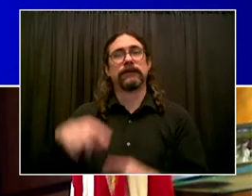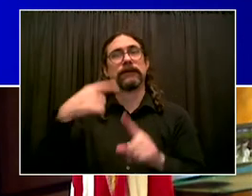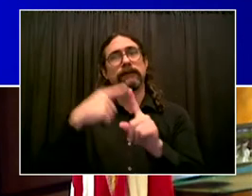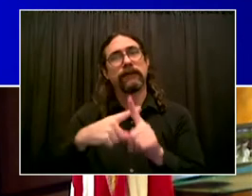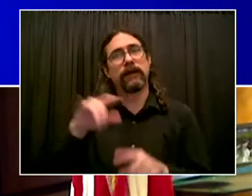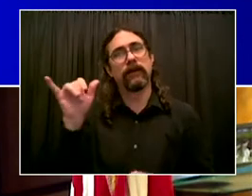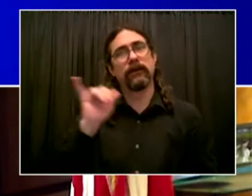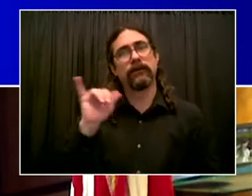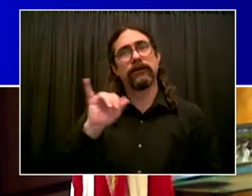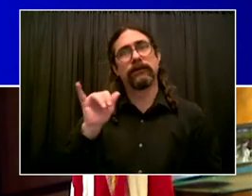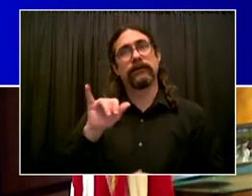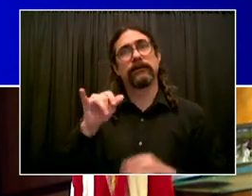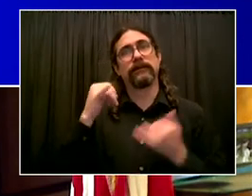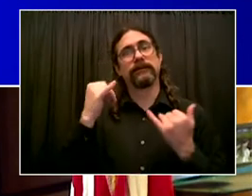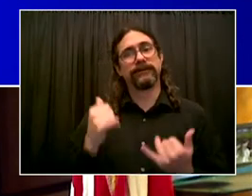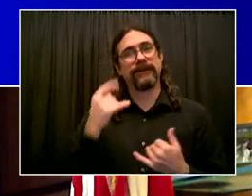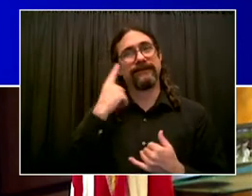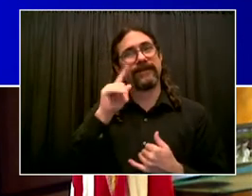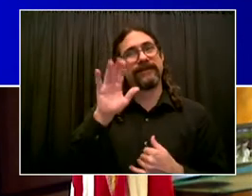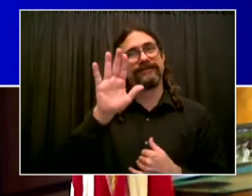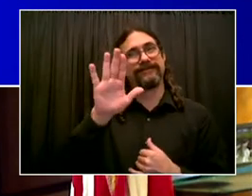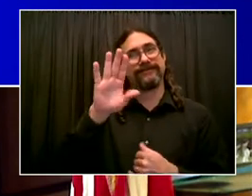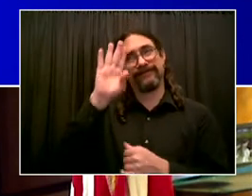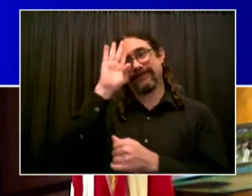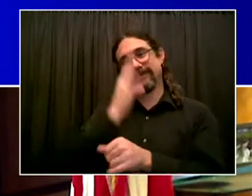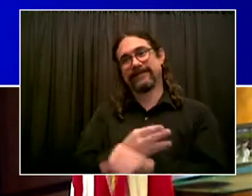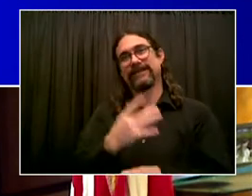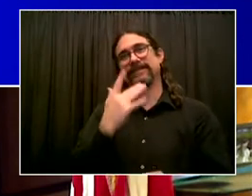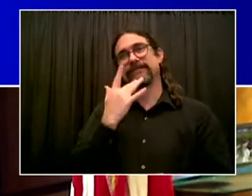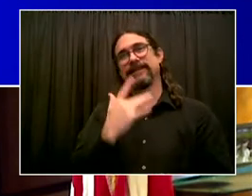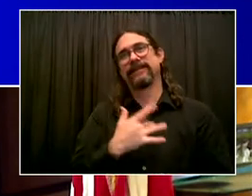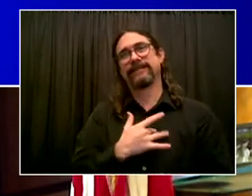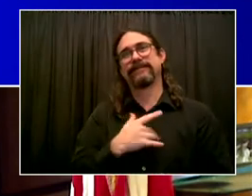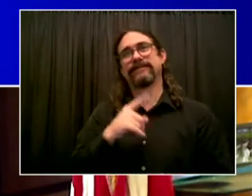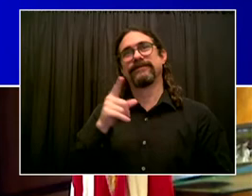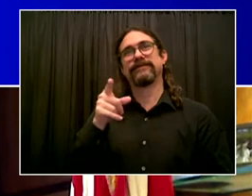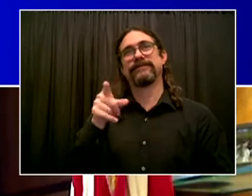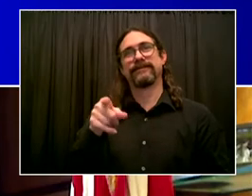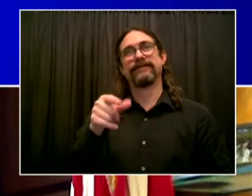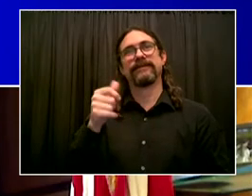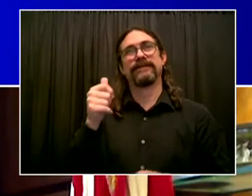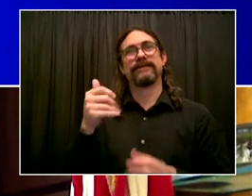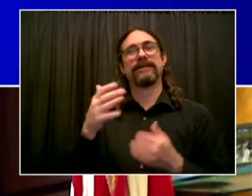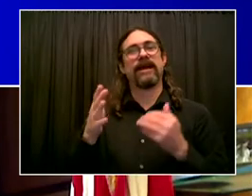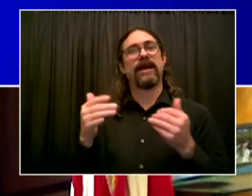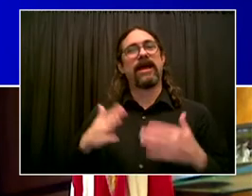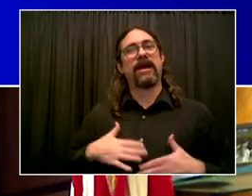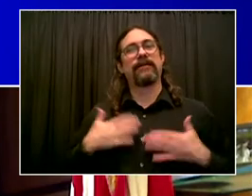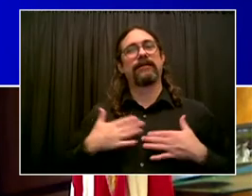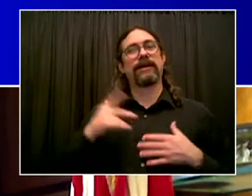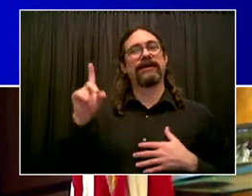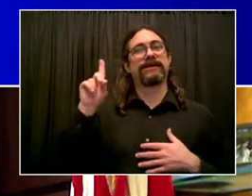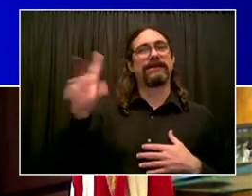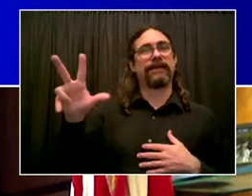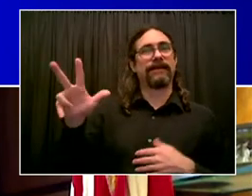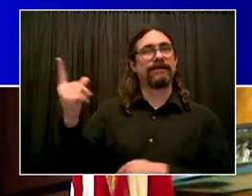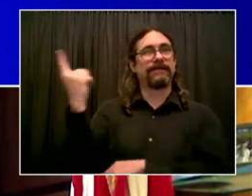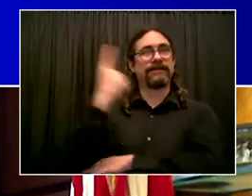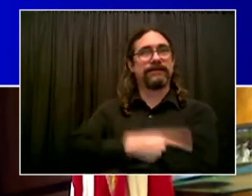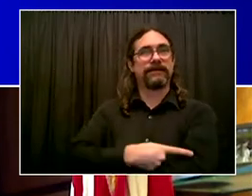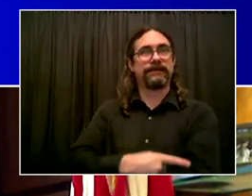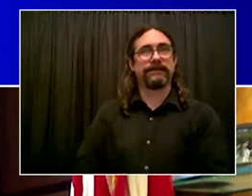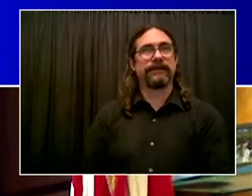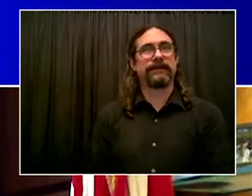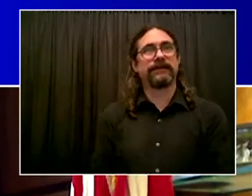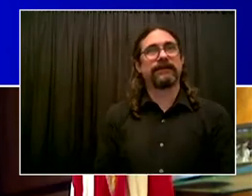D3 day. Thank you. Queens get the money, and Mr. Mayor, you may have forgotten you gave him his first call when he was born.